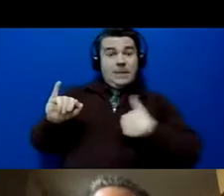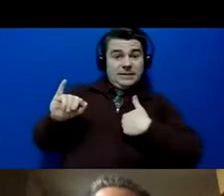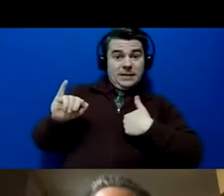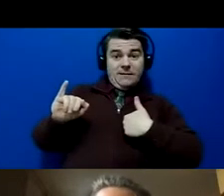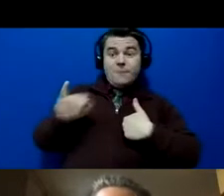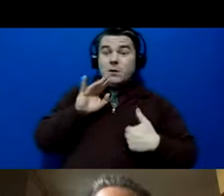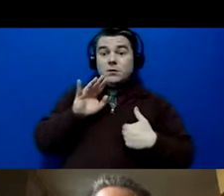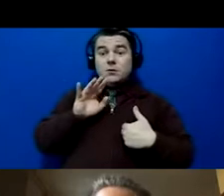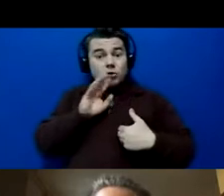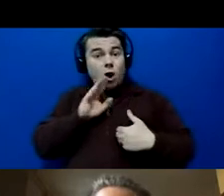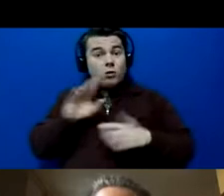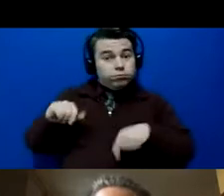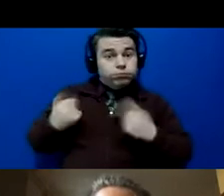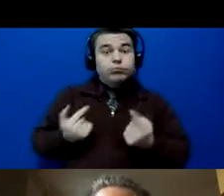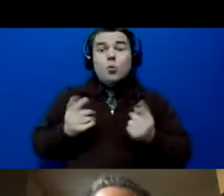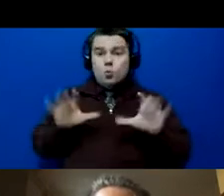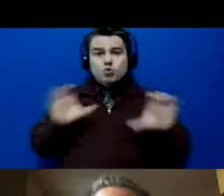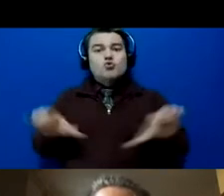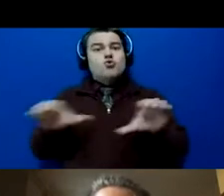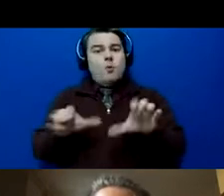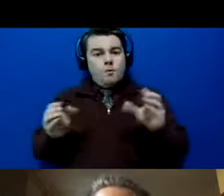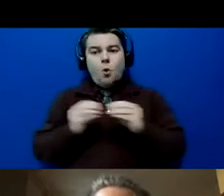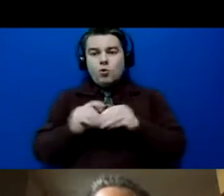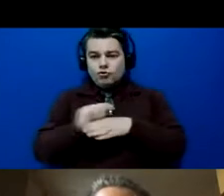do some more training on this Fast Start program.